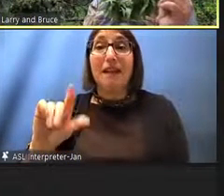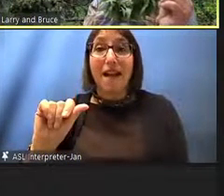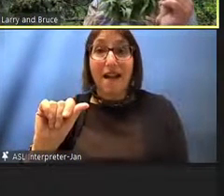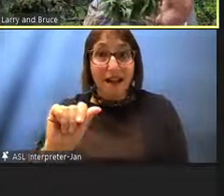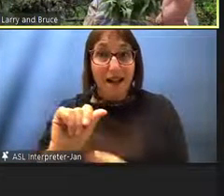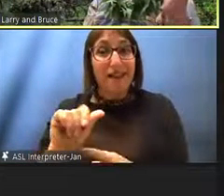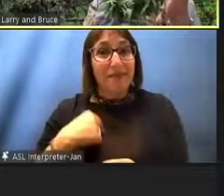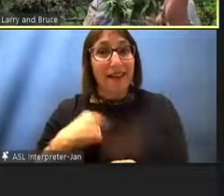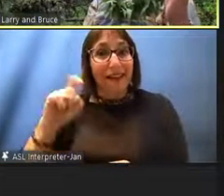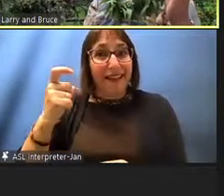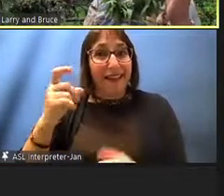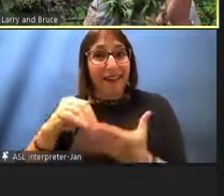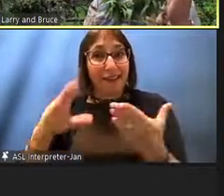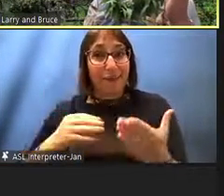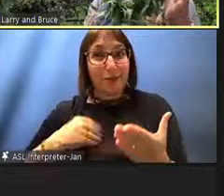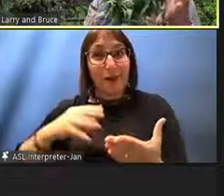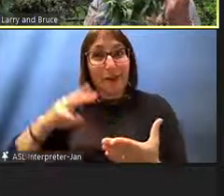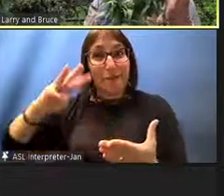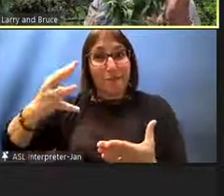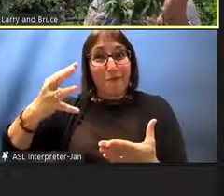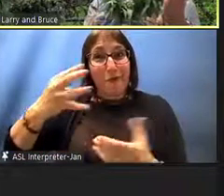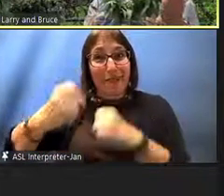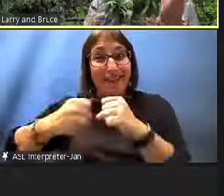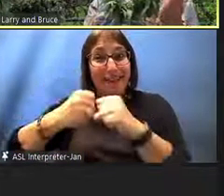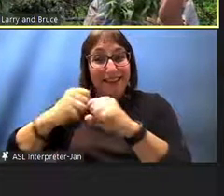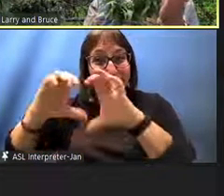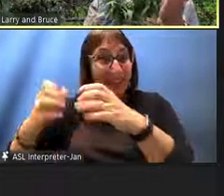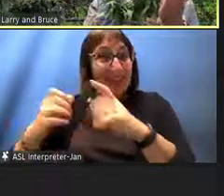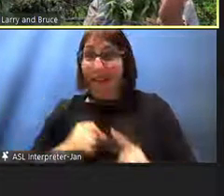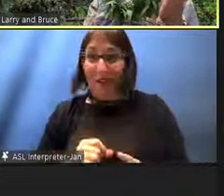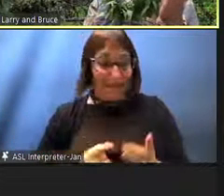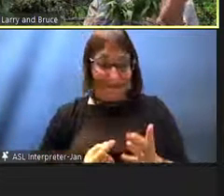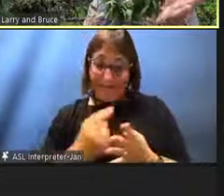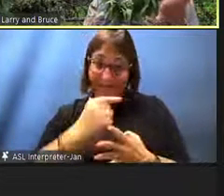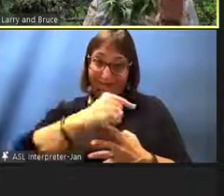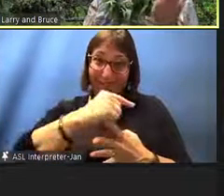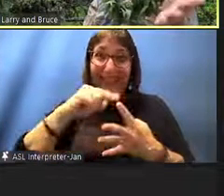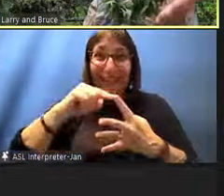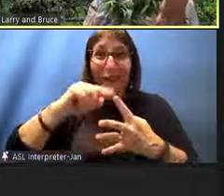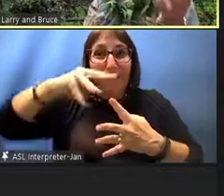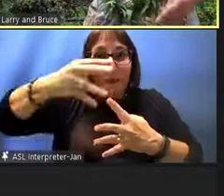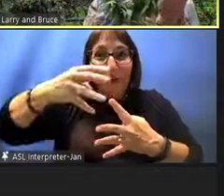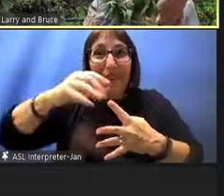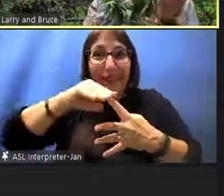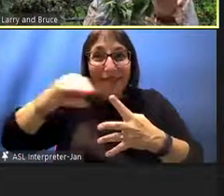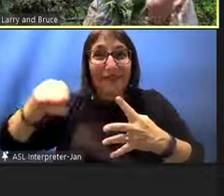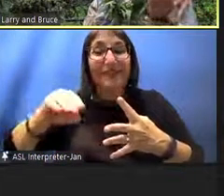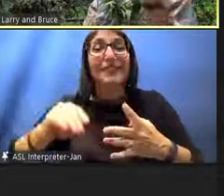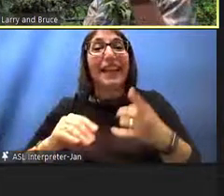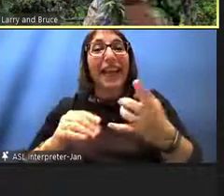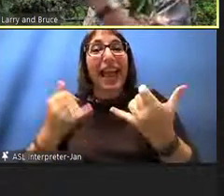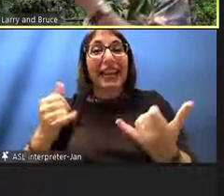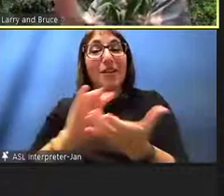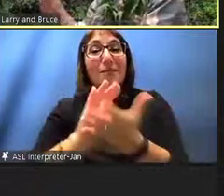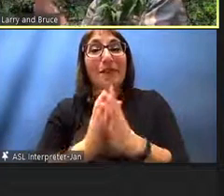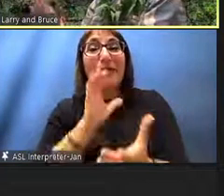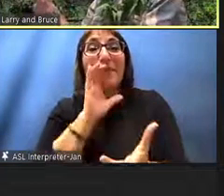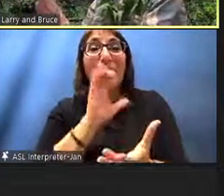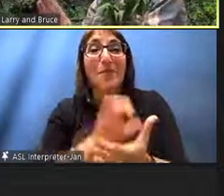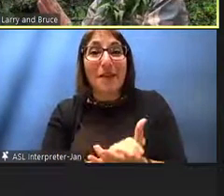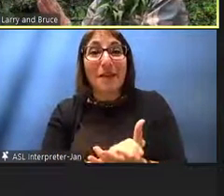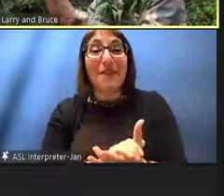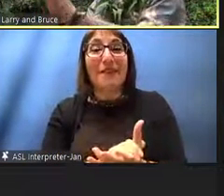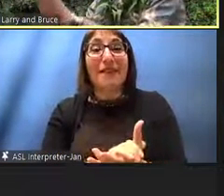my fourth year class, not the first one, but almost close to the first one. And she has now become the wife of the gentleman to your